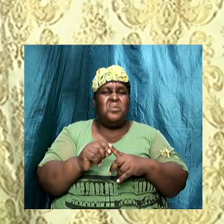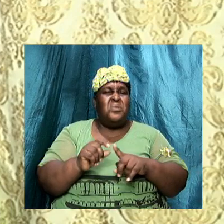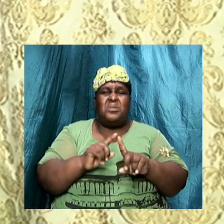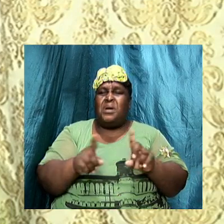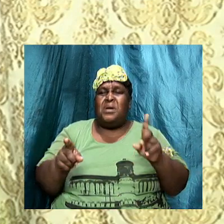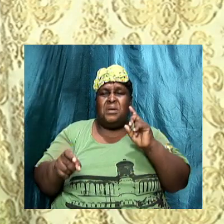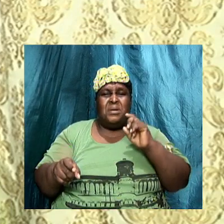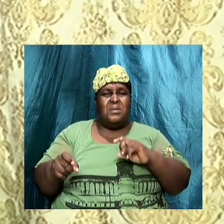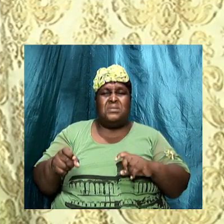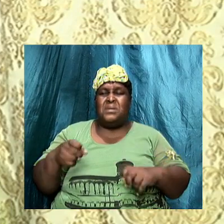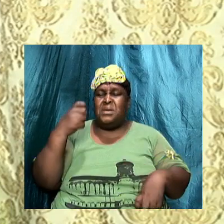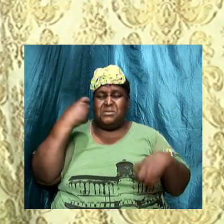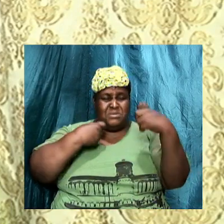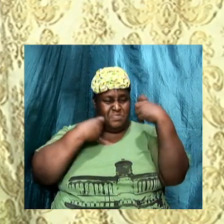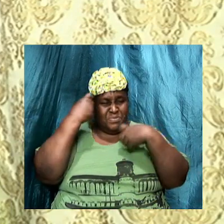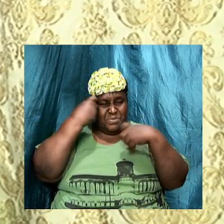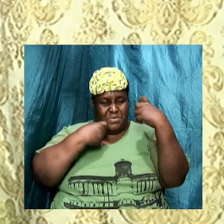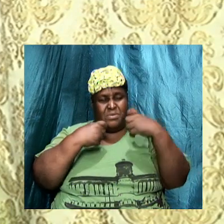God is.